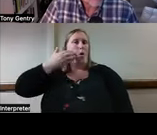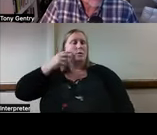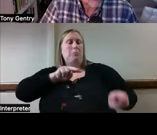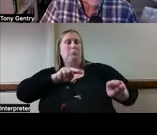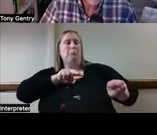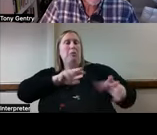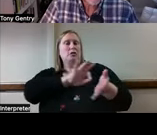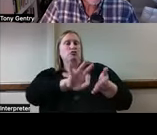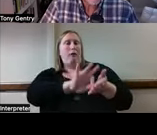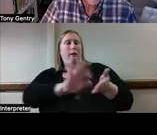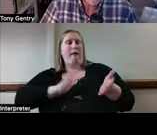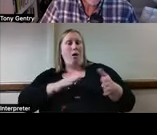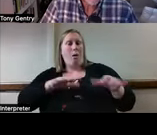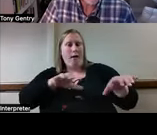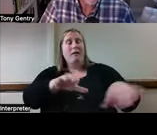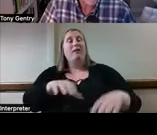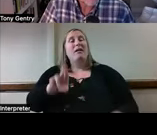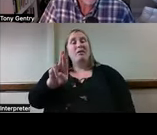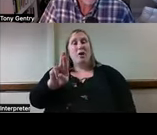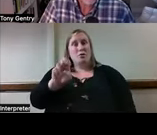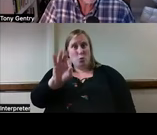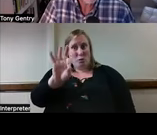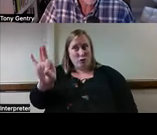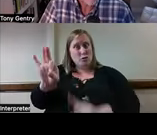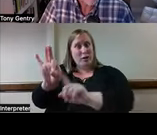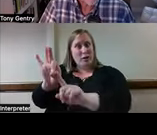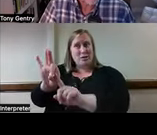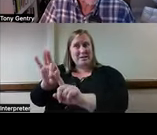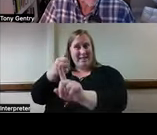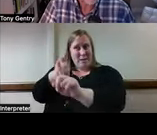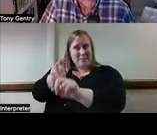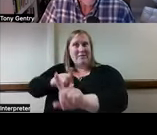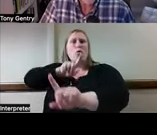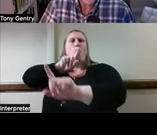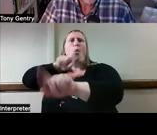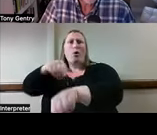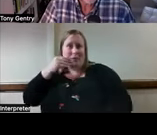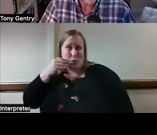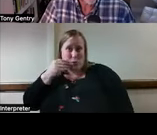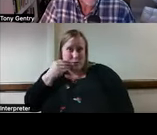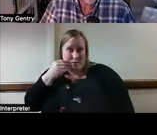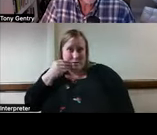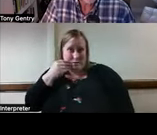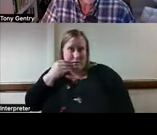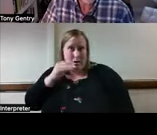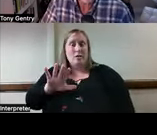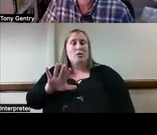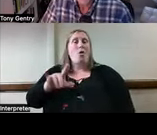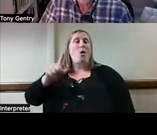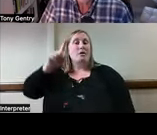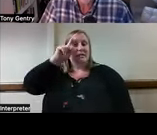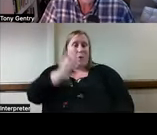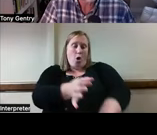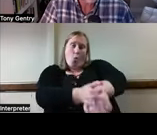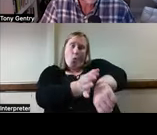There are refrigerators that generate orders from the grocery store. Your smart watch can track you and encourage more